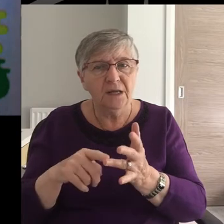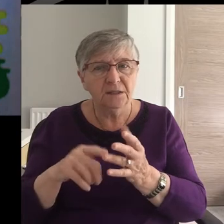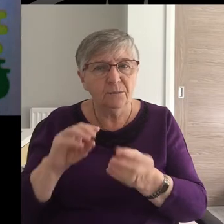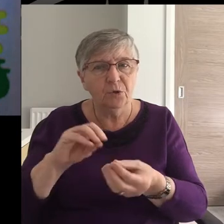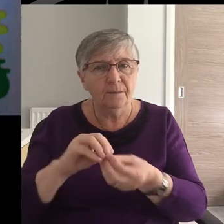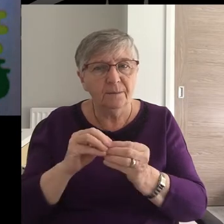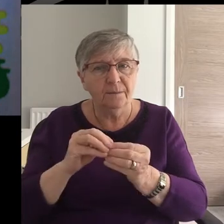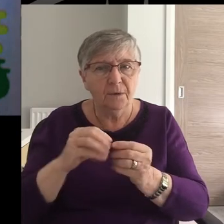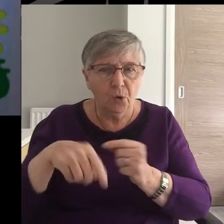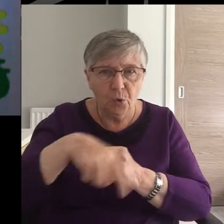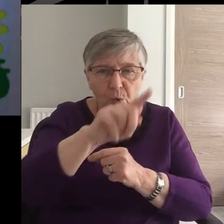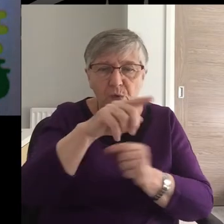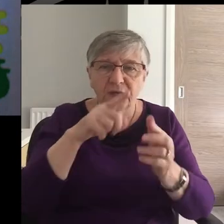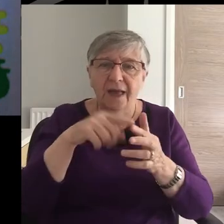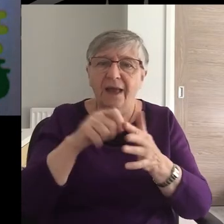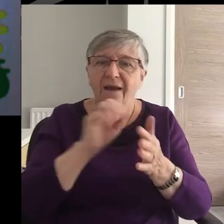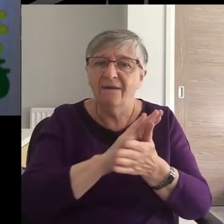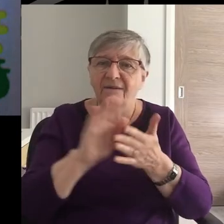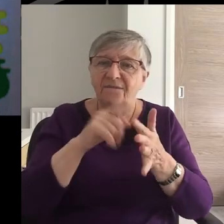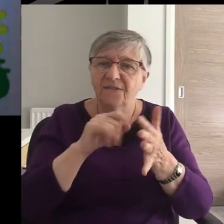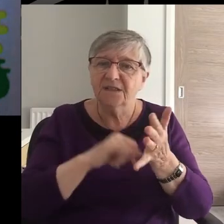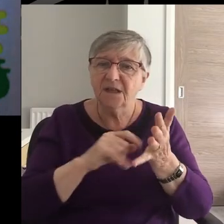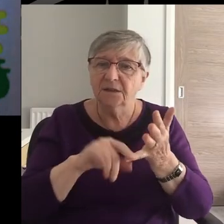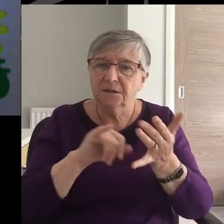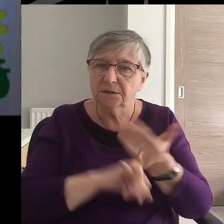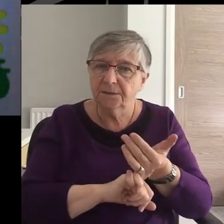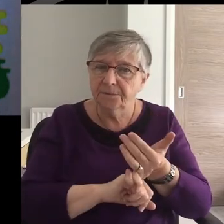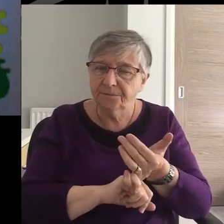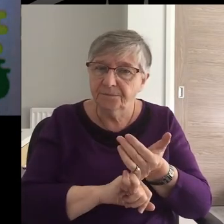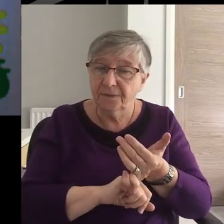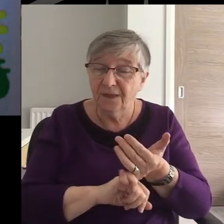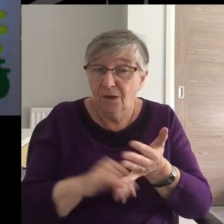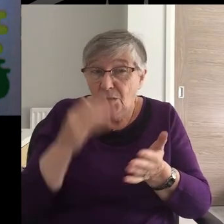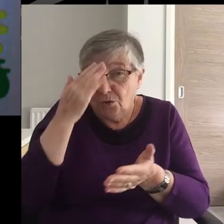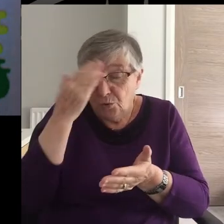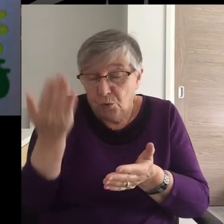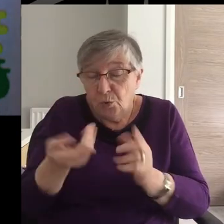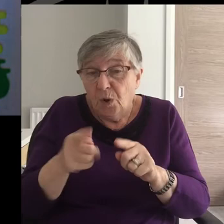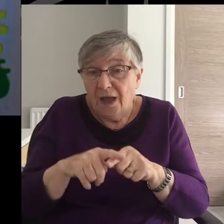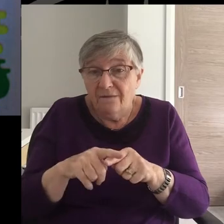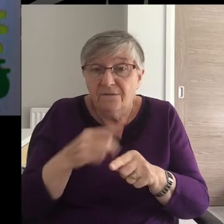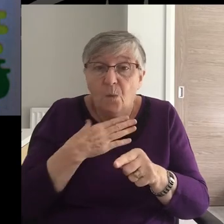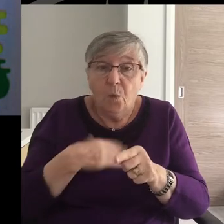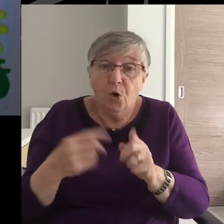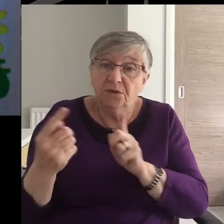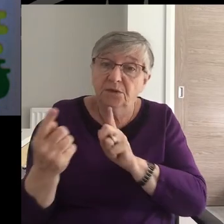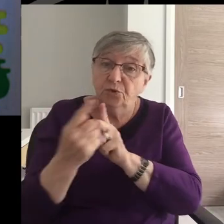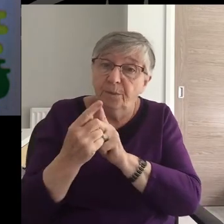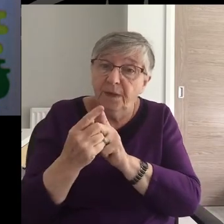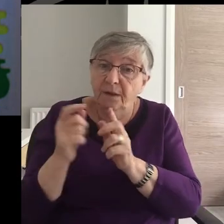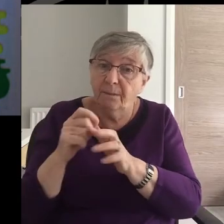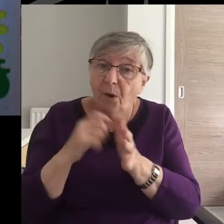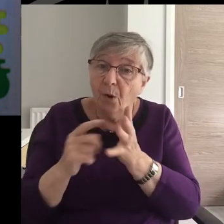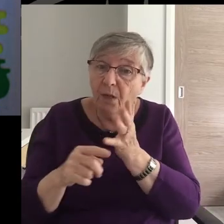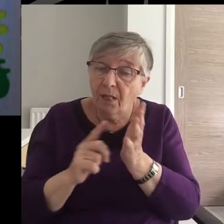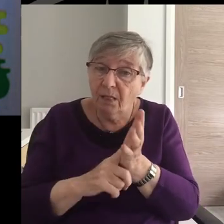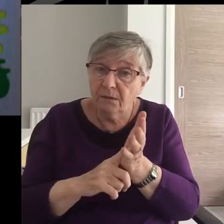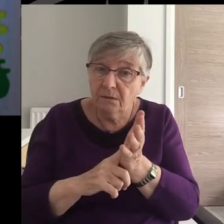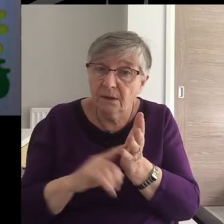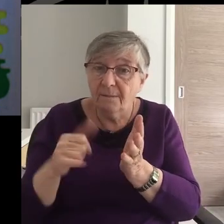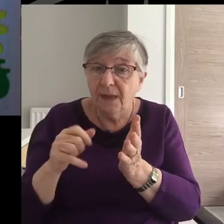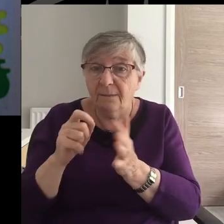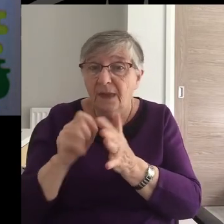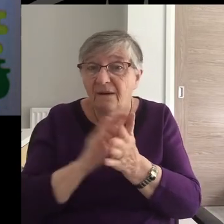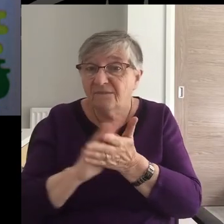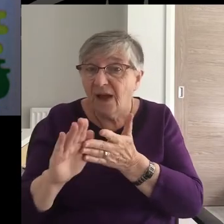Onesimus makes his way to Ephesus. We don't know if it was his intention to link up with Paul, who